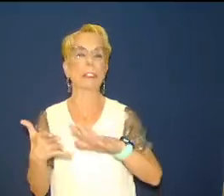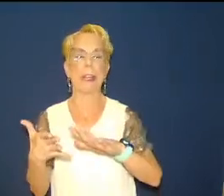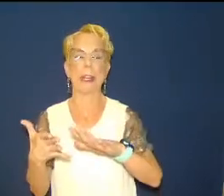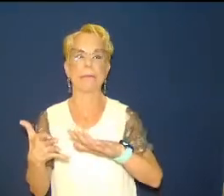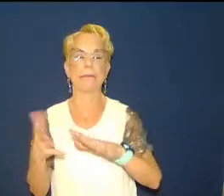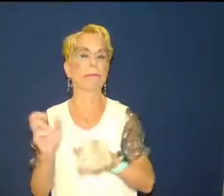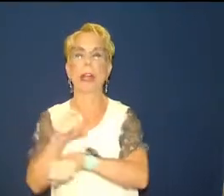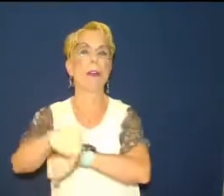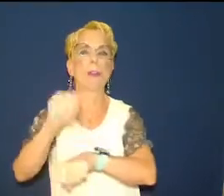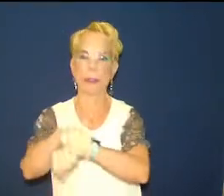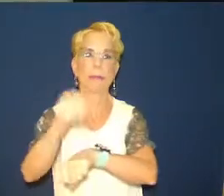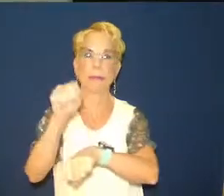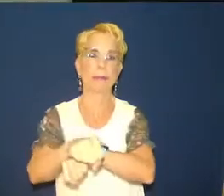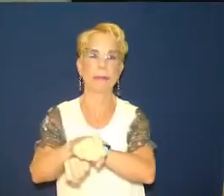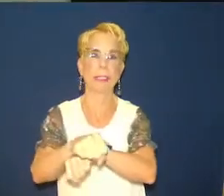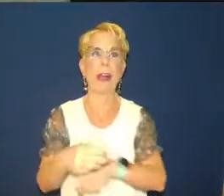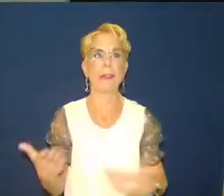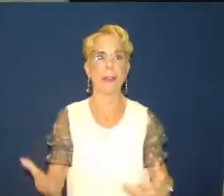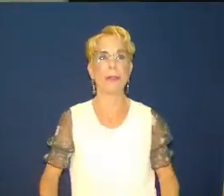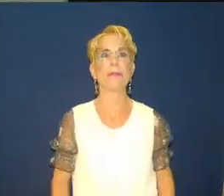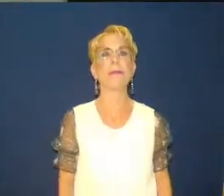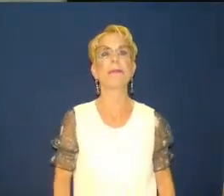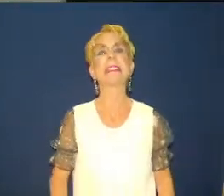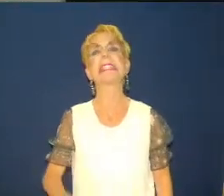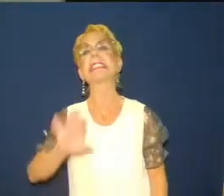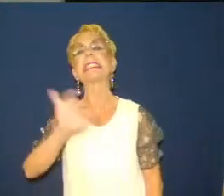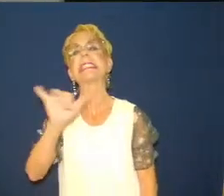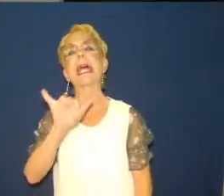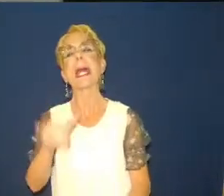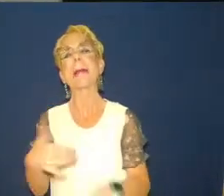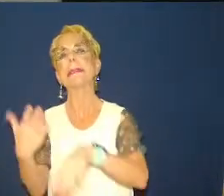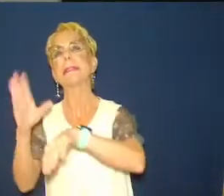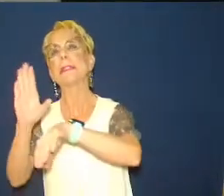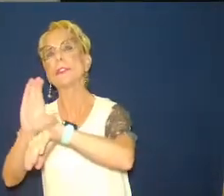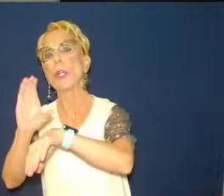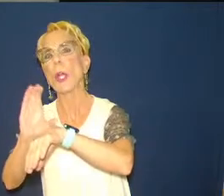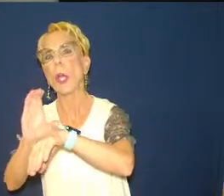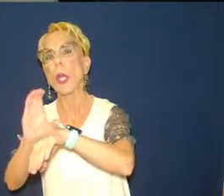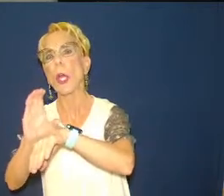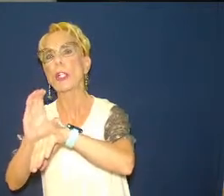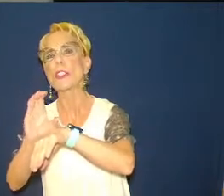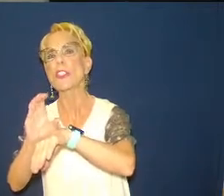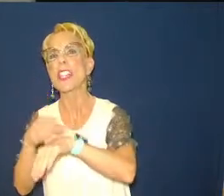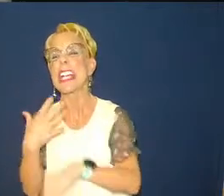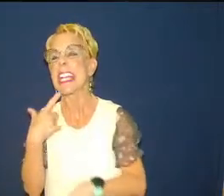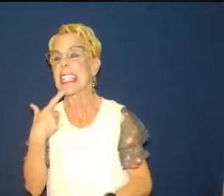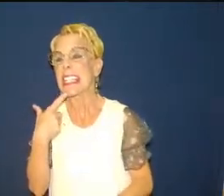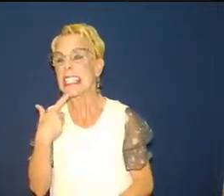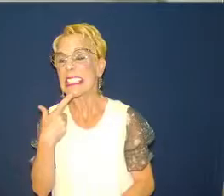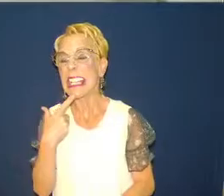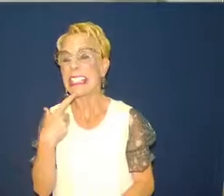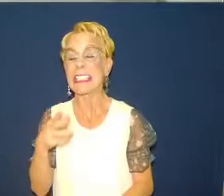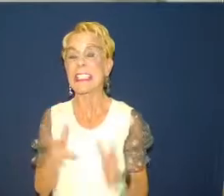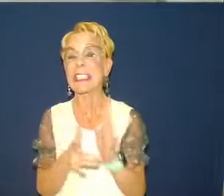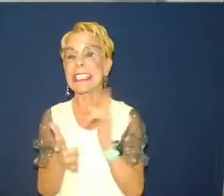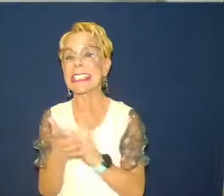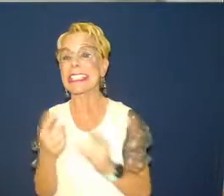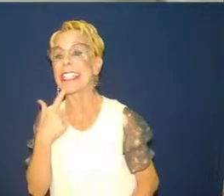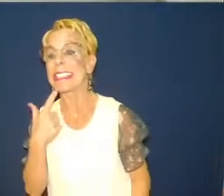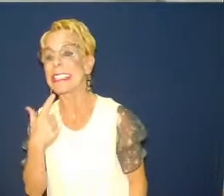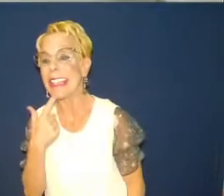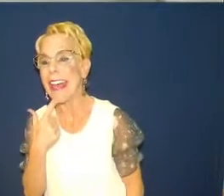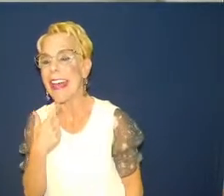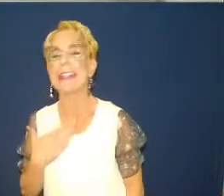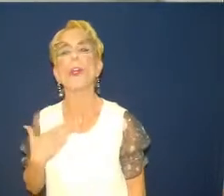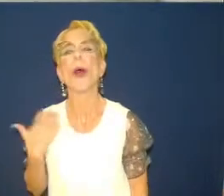The church in Sardis begins with the message you have a name that you live but you are dead. Like the city the church in Sardis